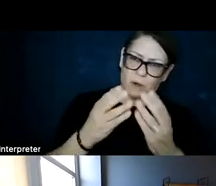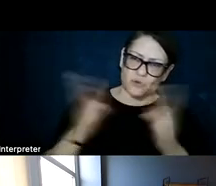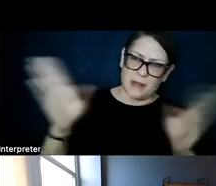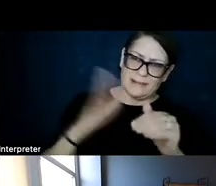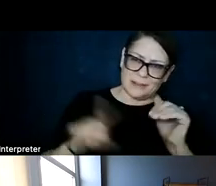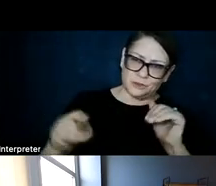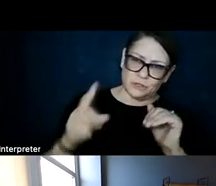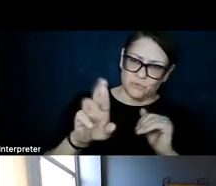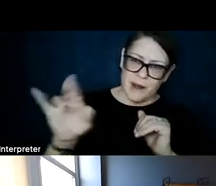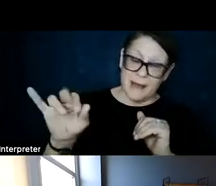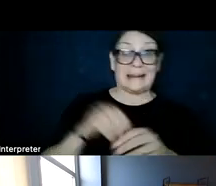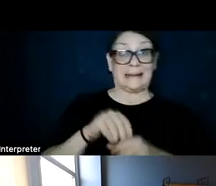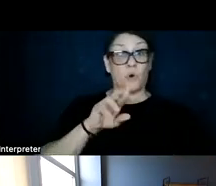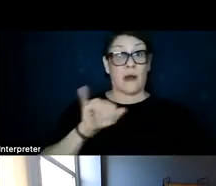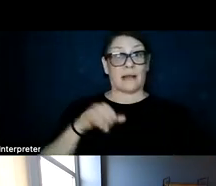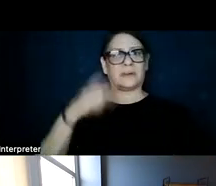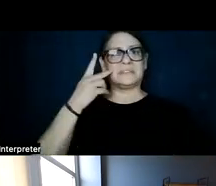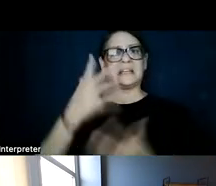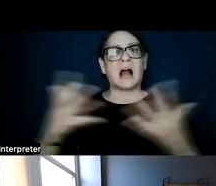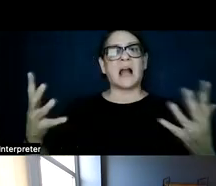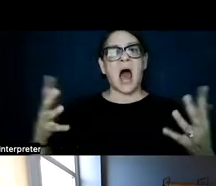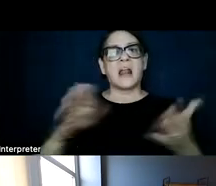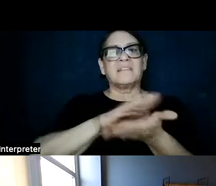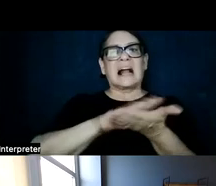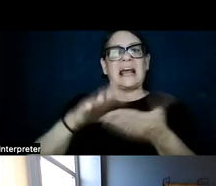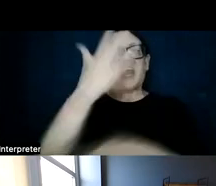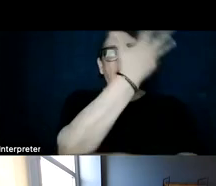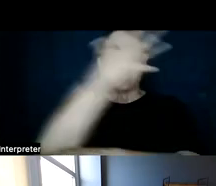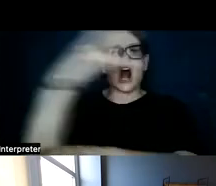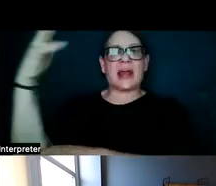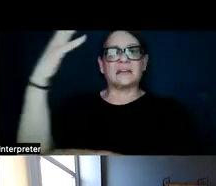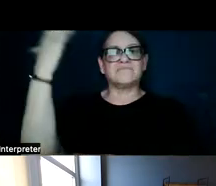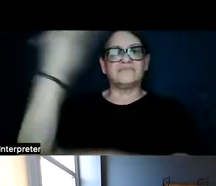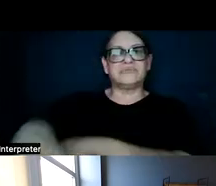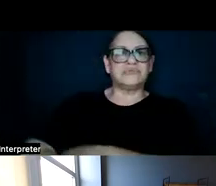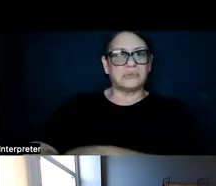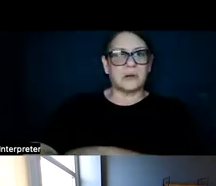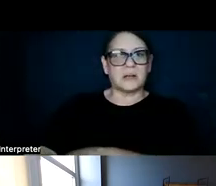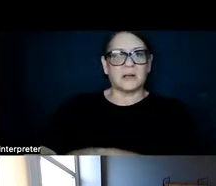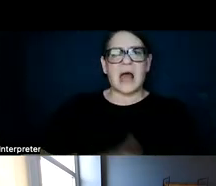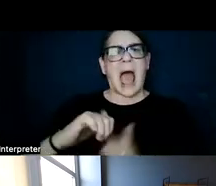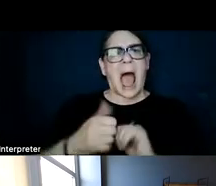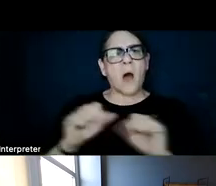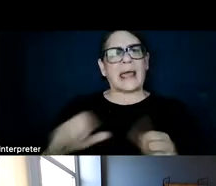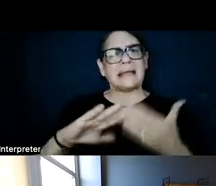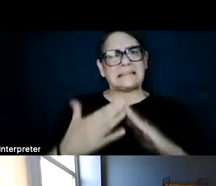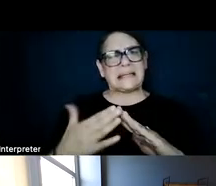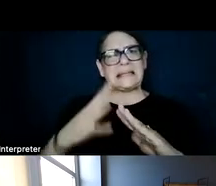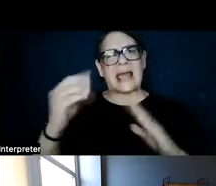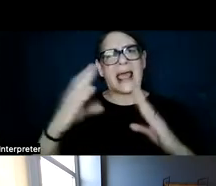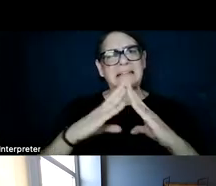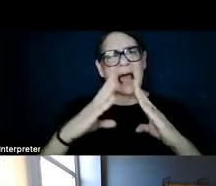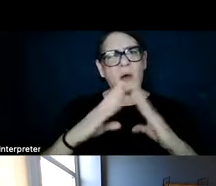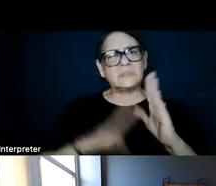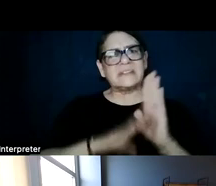Island. In Rhode Island, we've seen a lot of clear-cutting of forests for solar sitings. How can cities and towns develop policies to